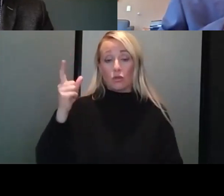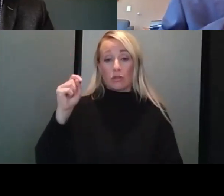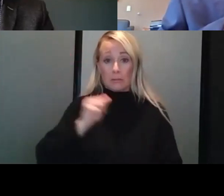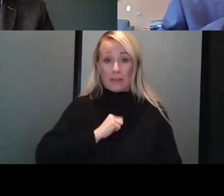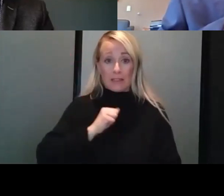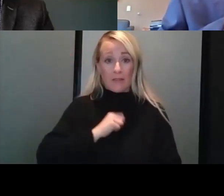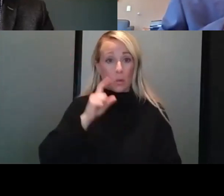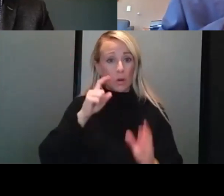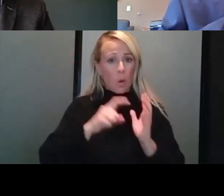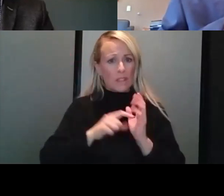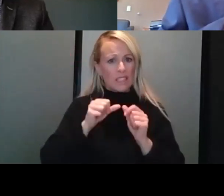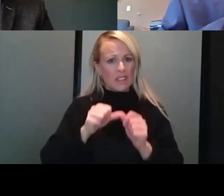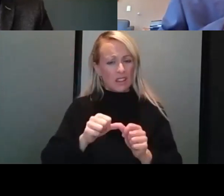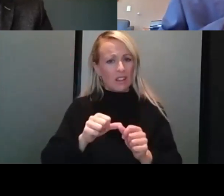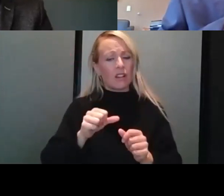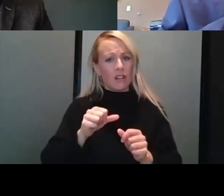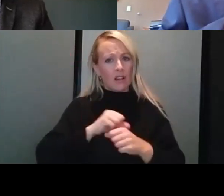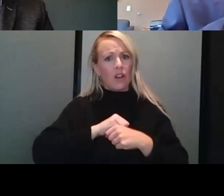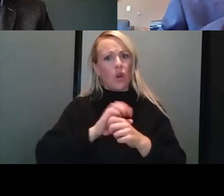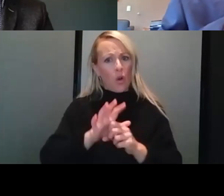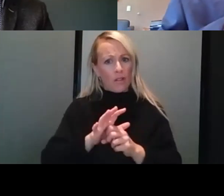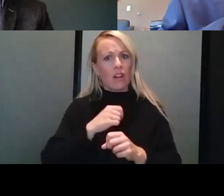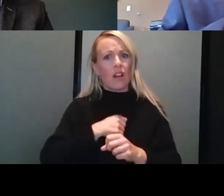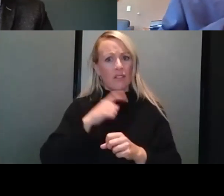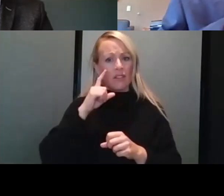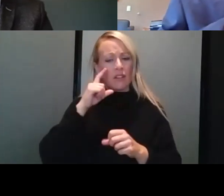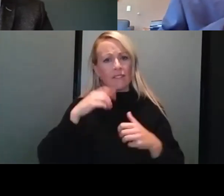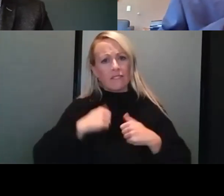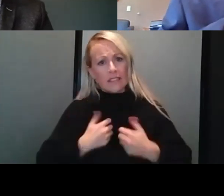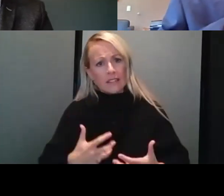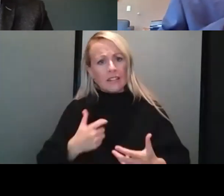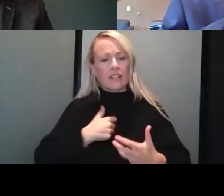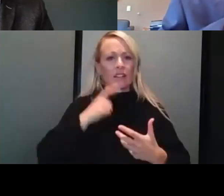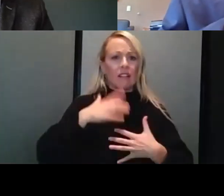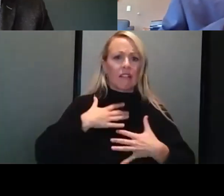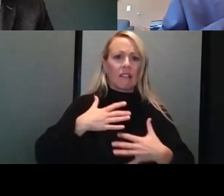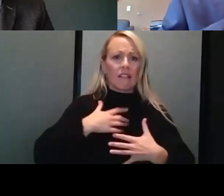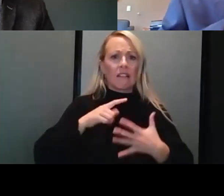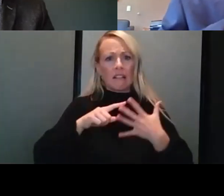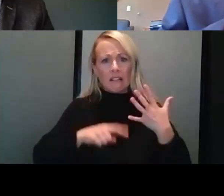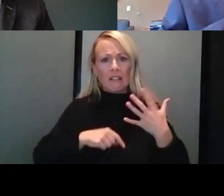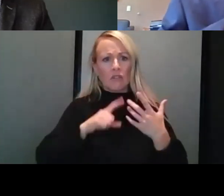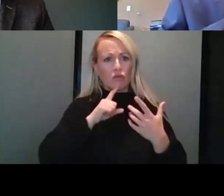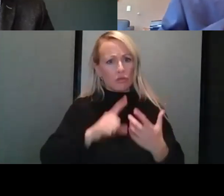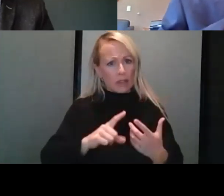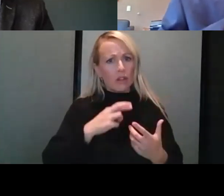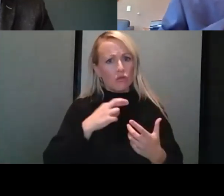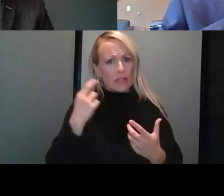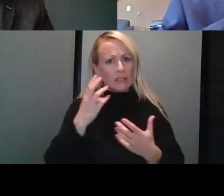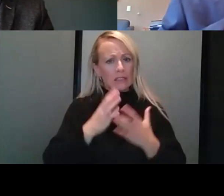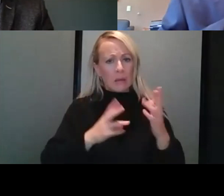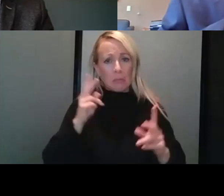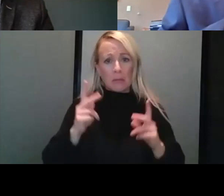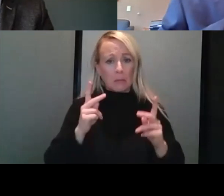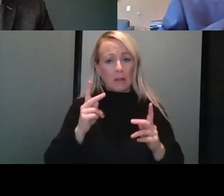images and symptoms of syncope, fatigue, shortness of breath. And so there's a real risk that some people will